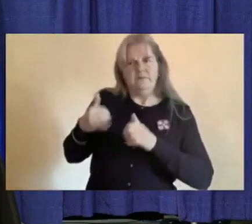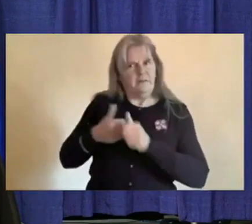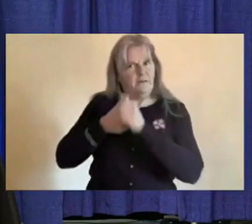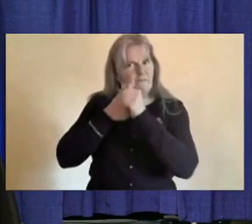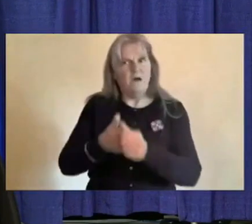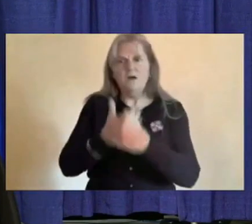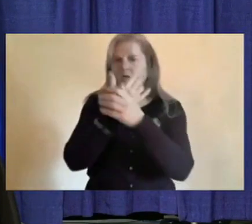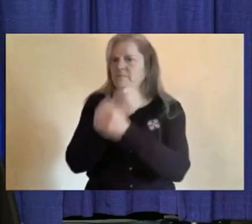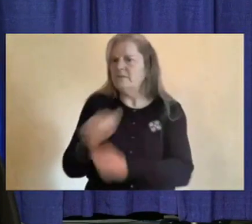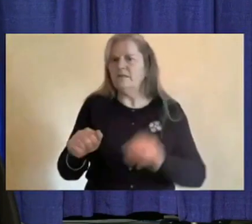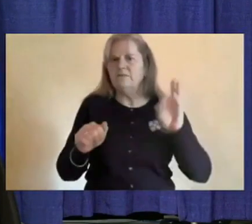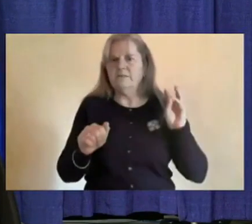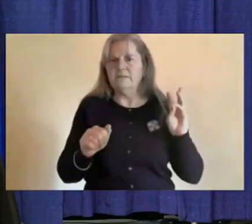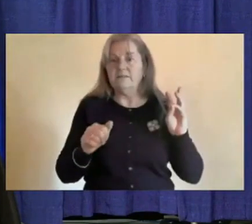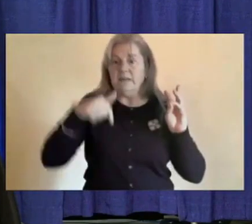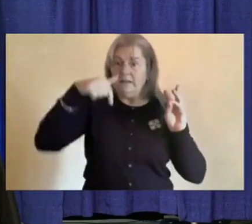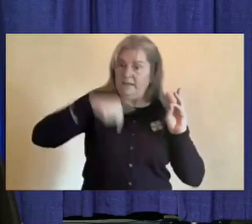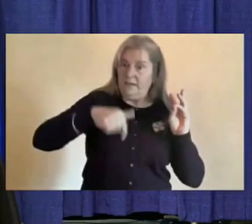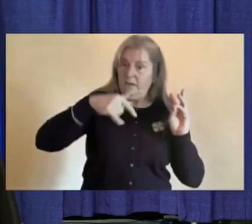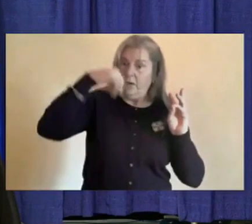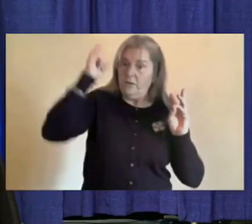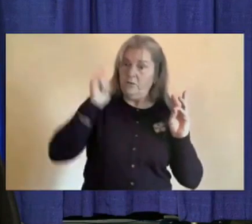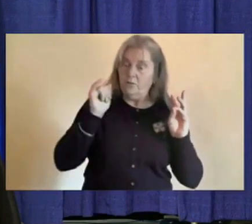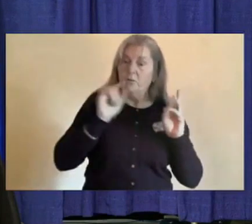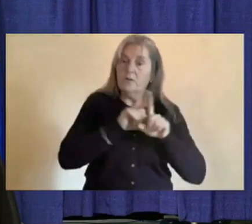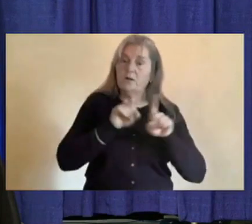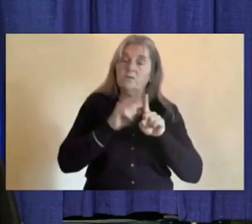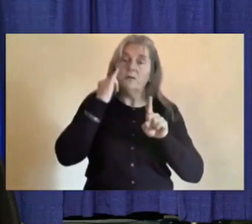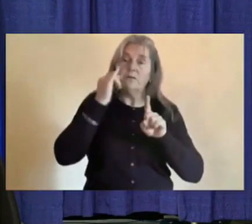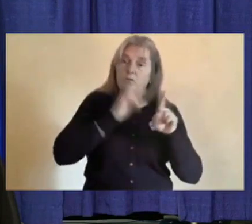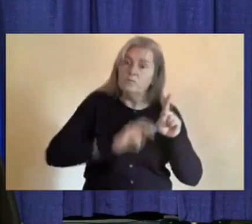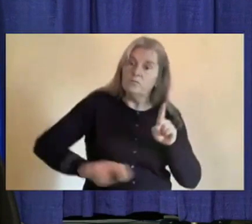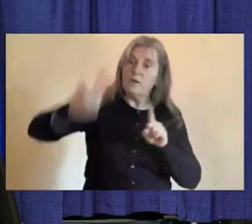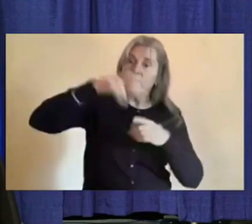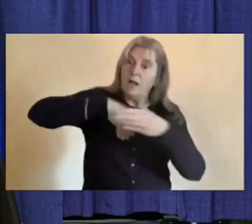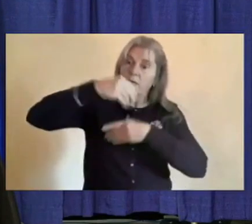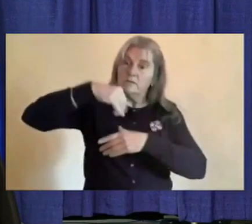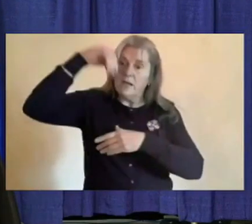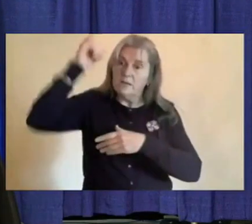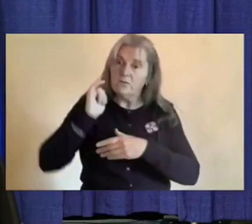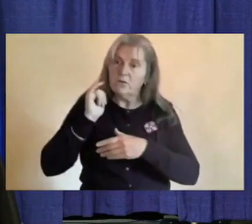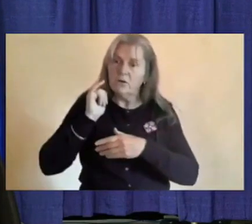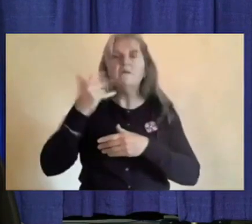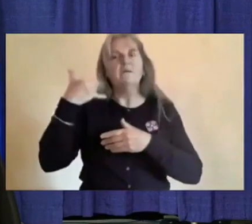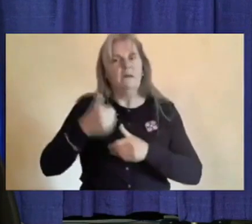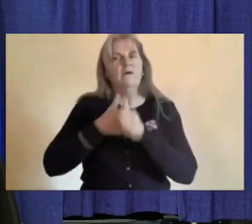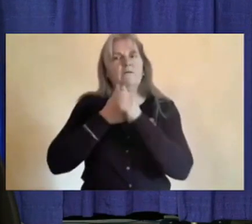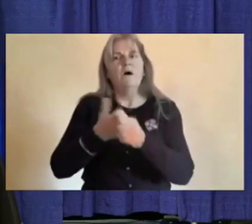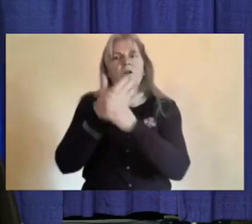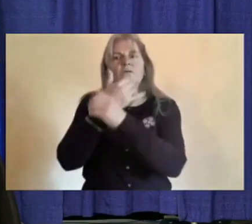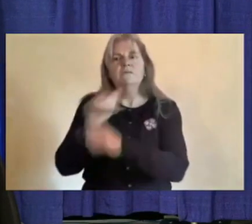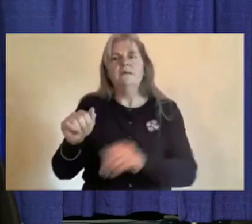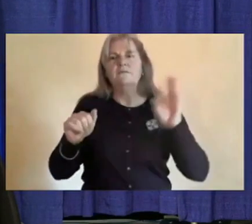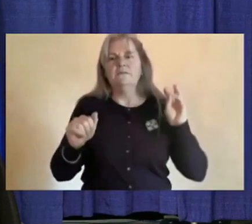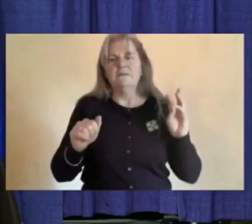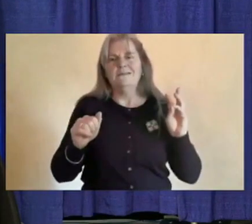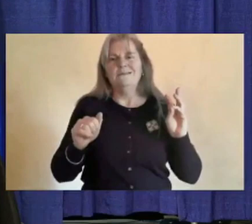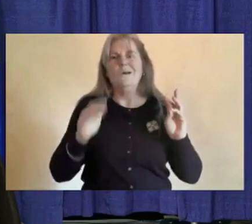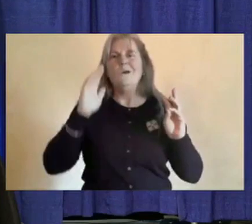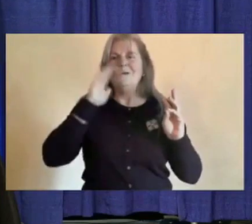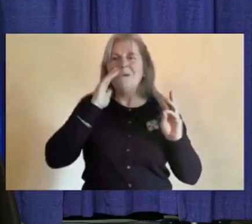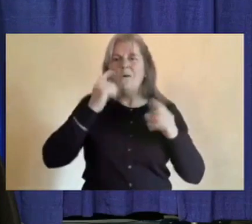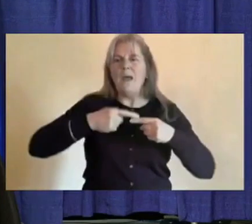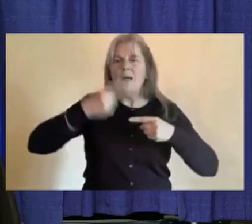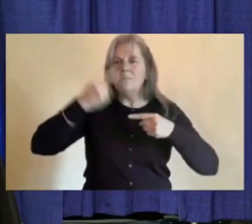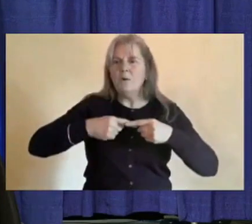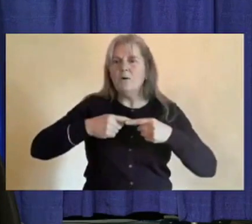here at home but when traveling out of the territory. The borders within Canada of course are not closed and